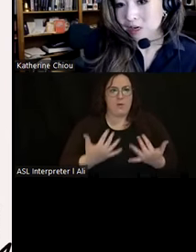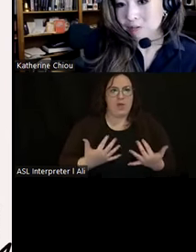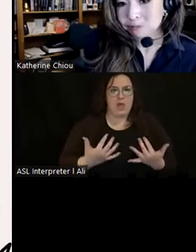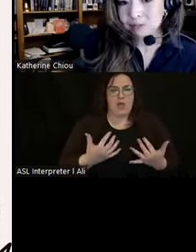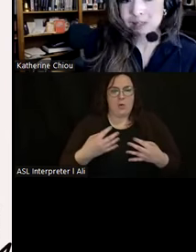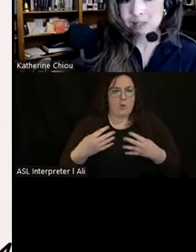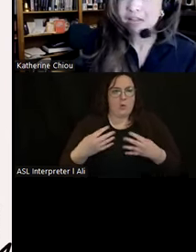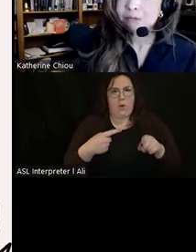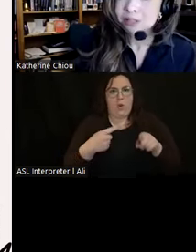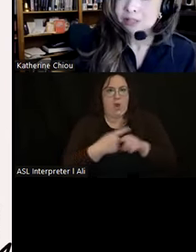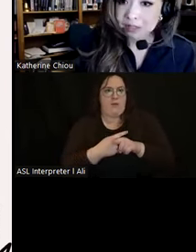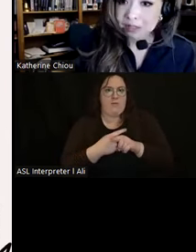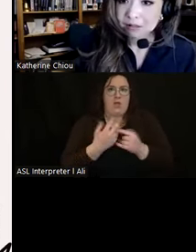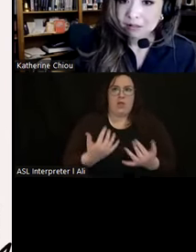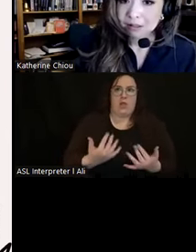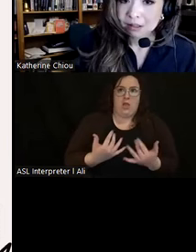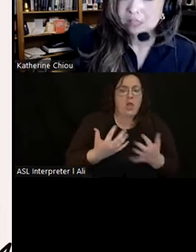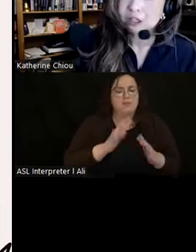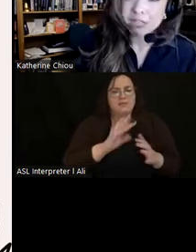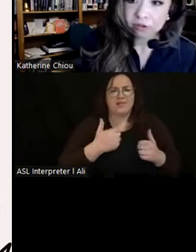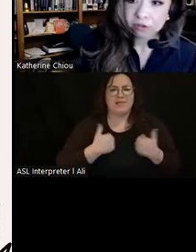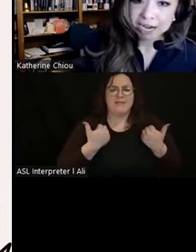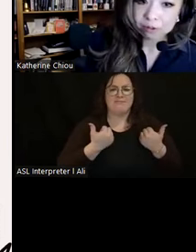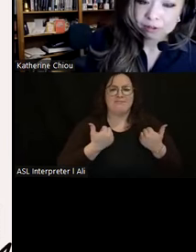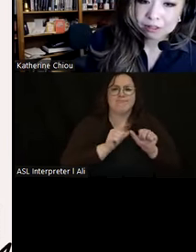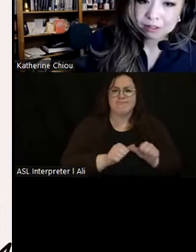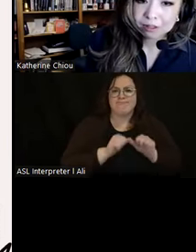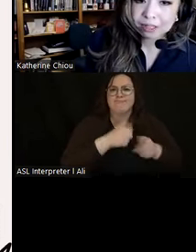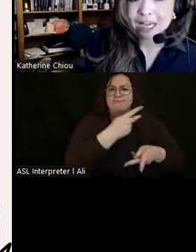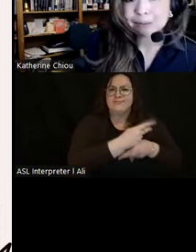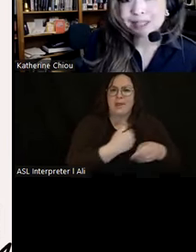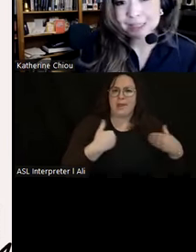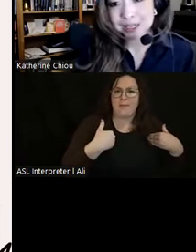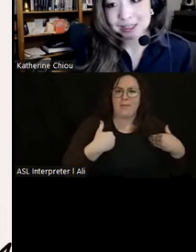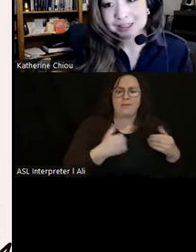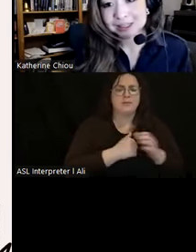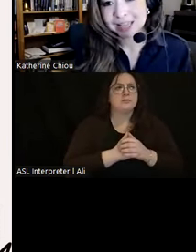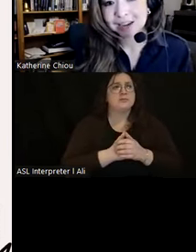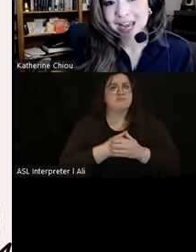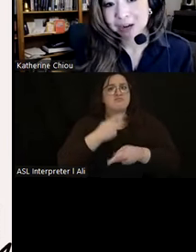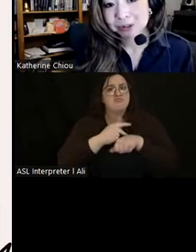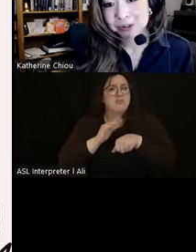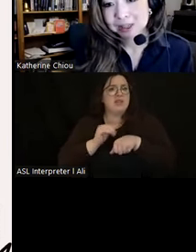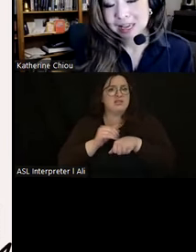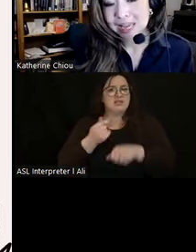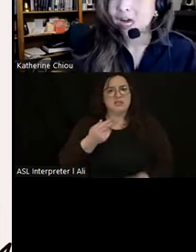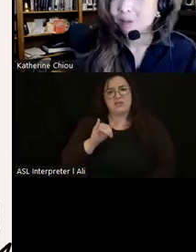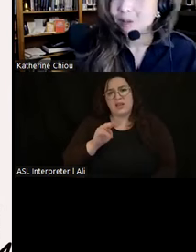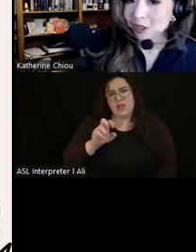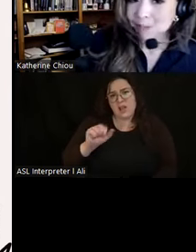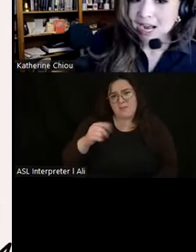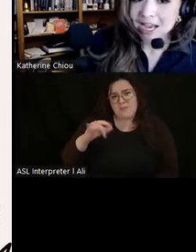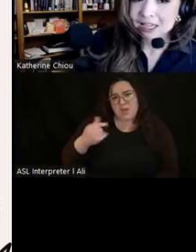warfare, life persisted. They looked after their animals. They kept guinea pigs inside of the house and